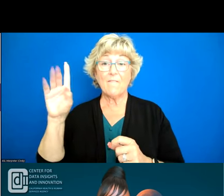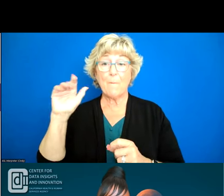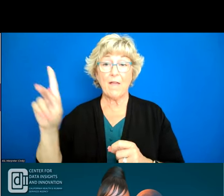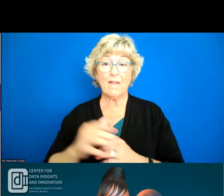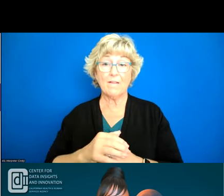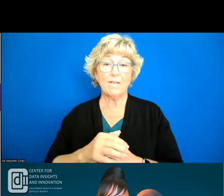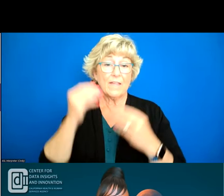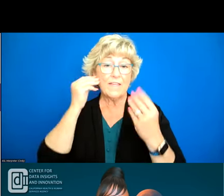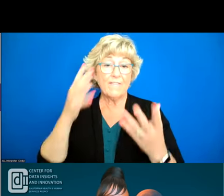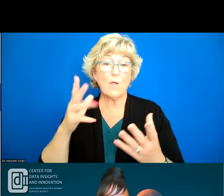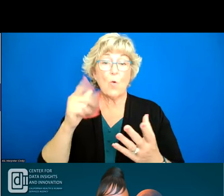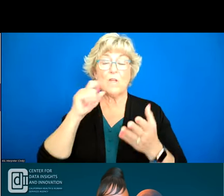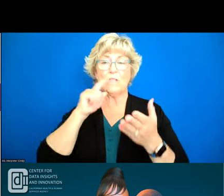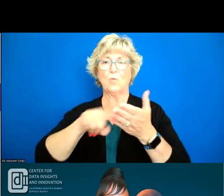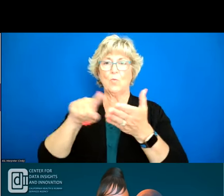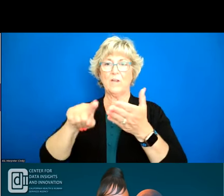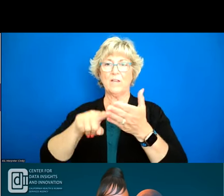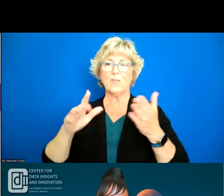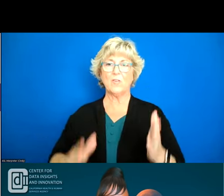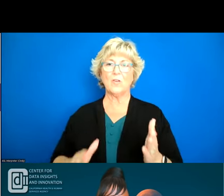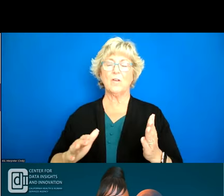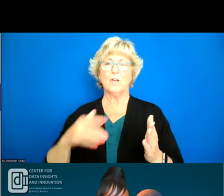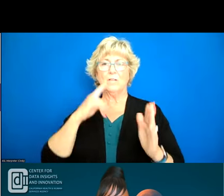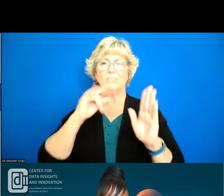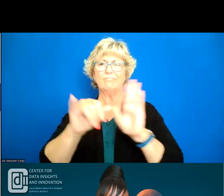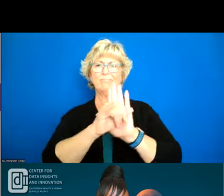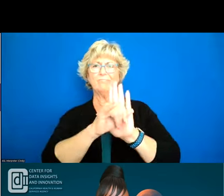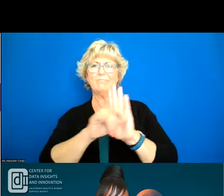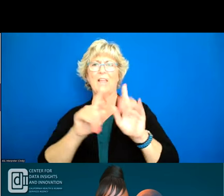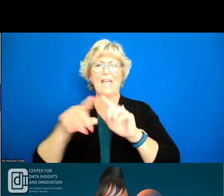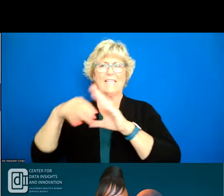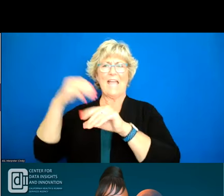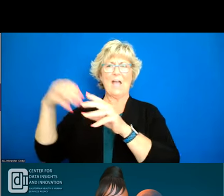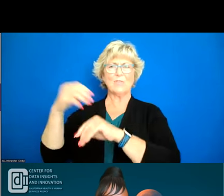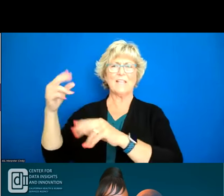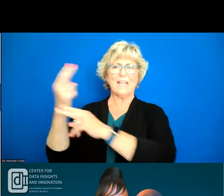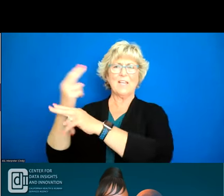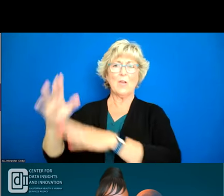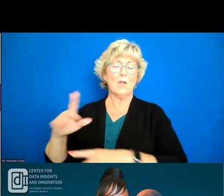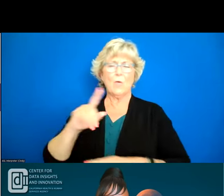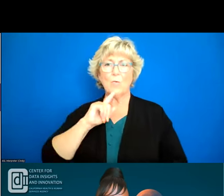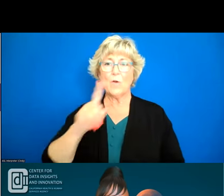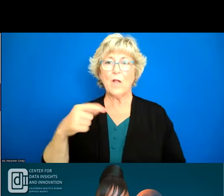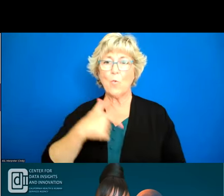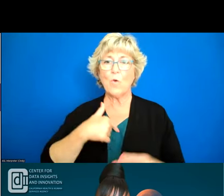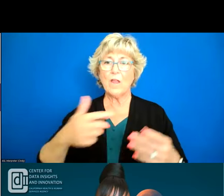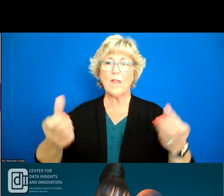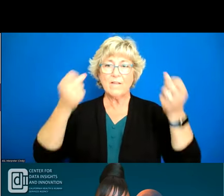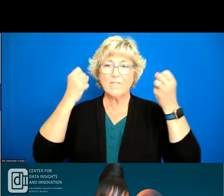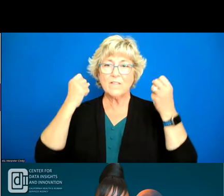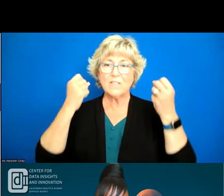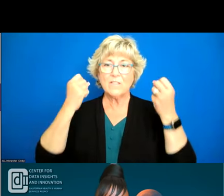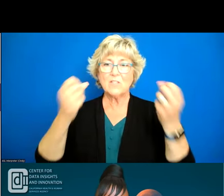researcher um because we initially identified them as an external user when in reality we have so many